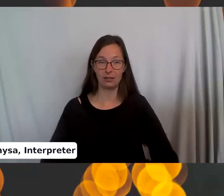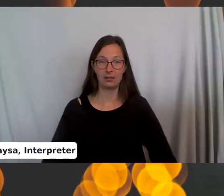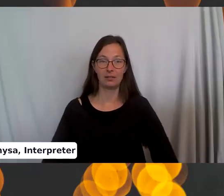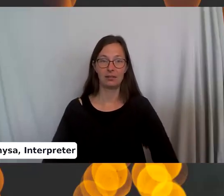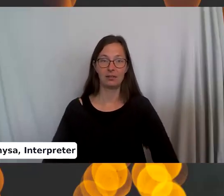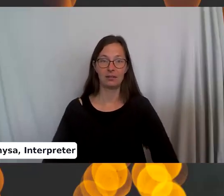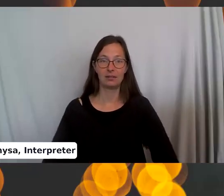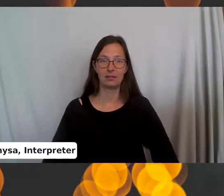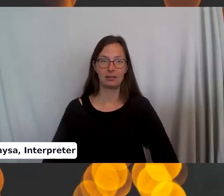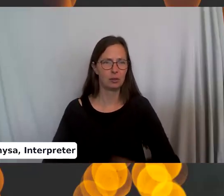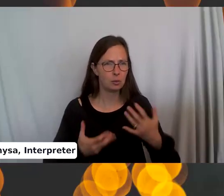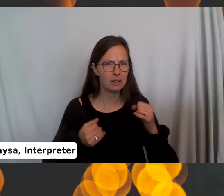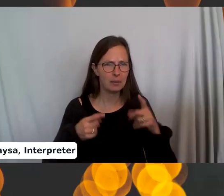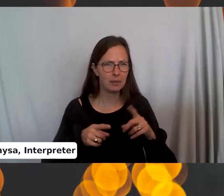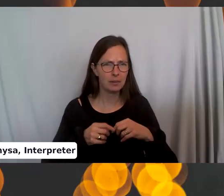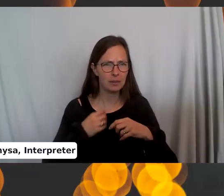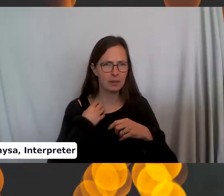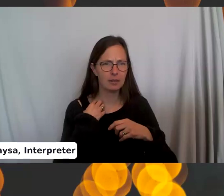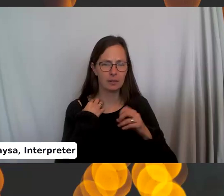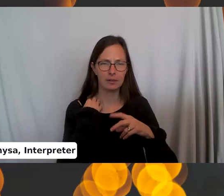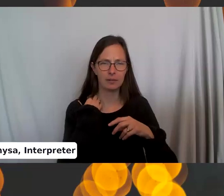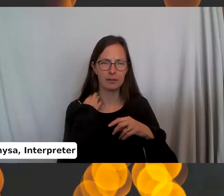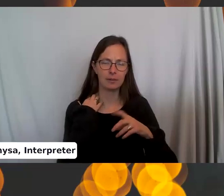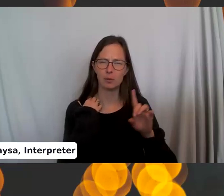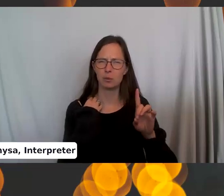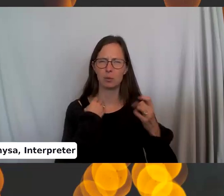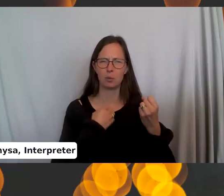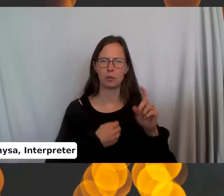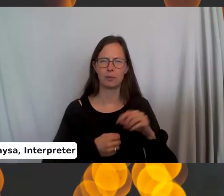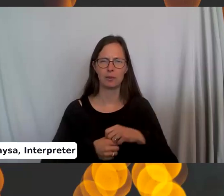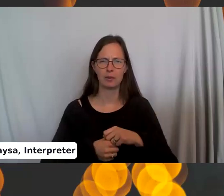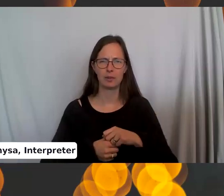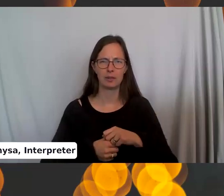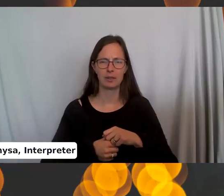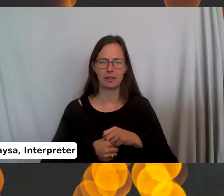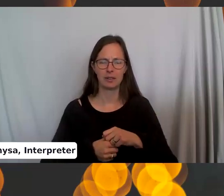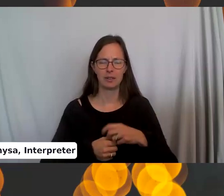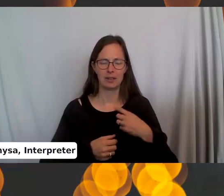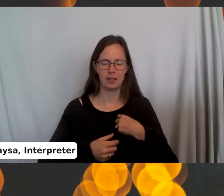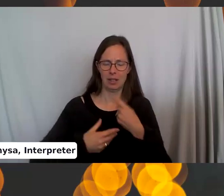What is happening? Okay. Hold on. This is a hard angle for me.